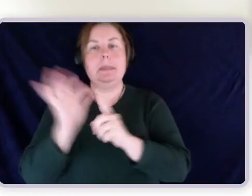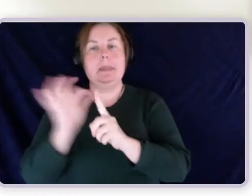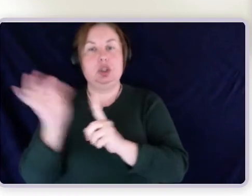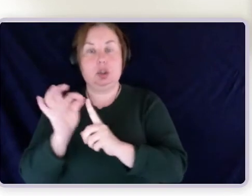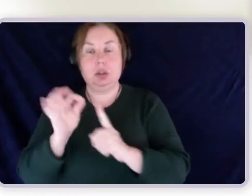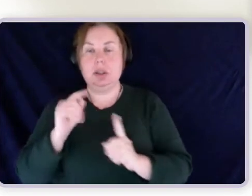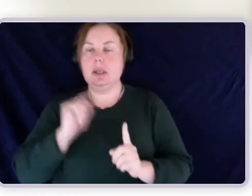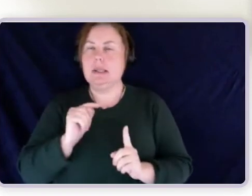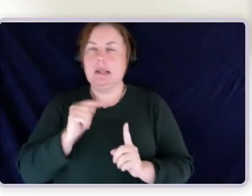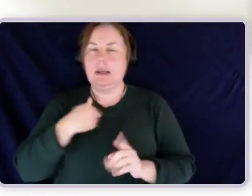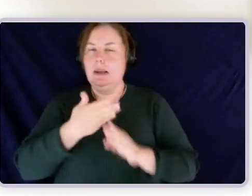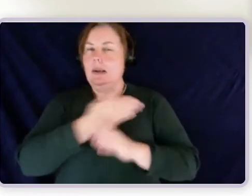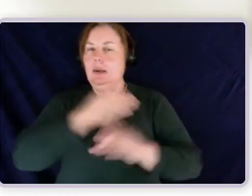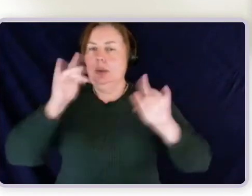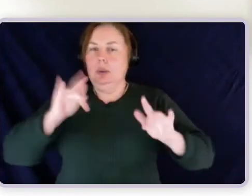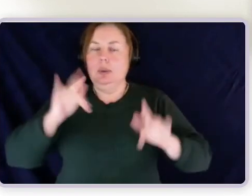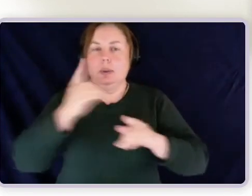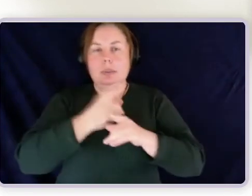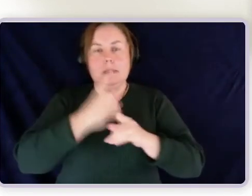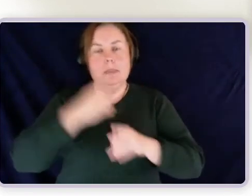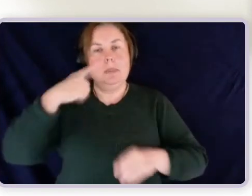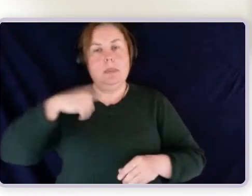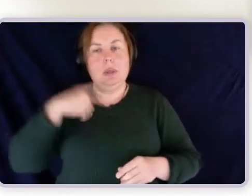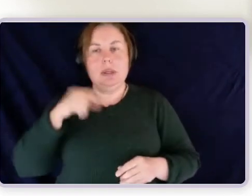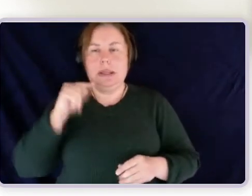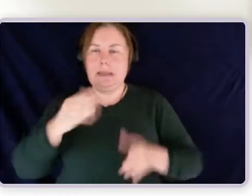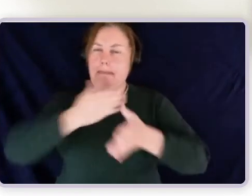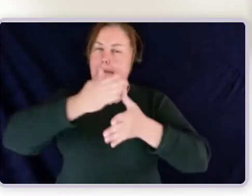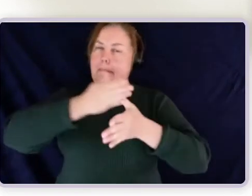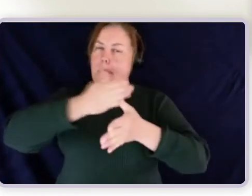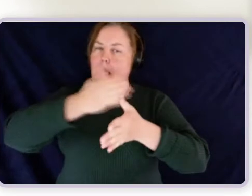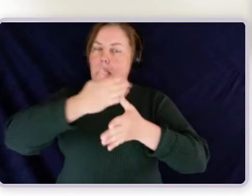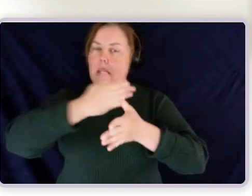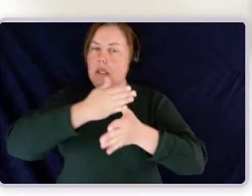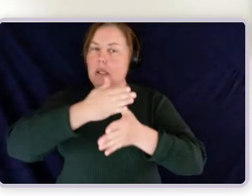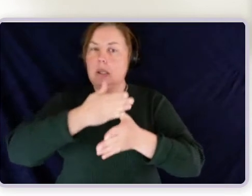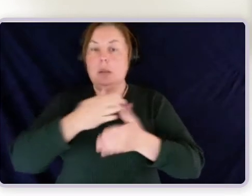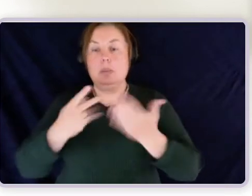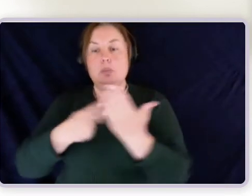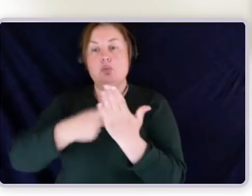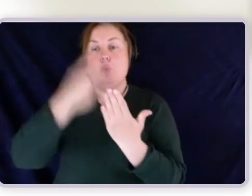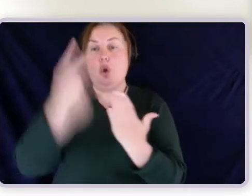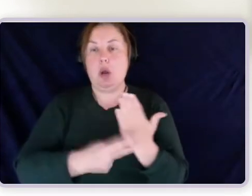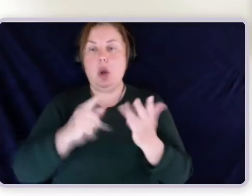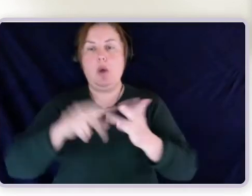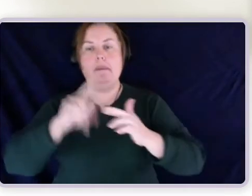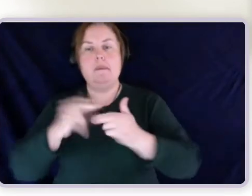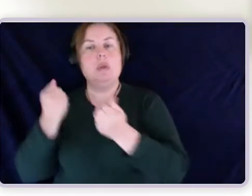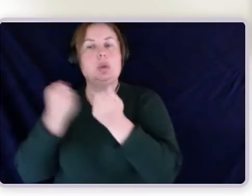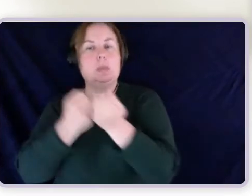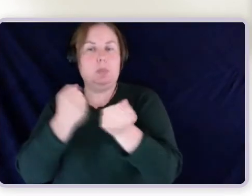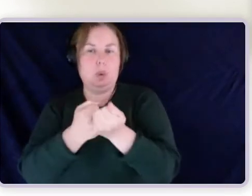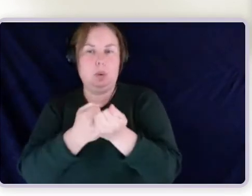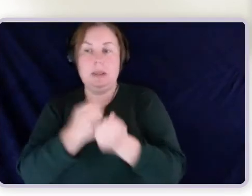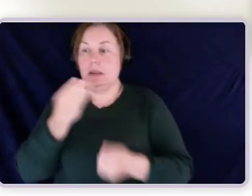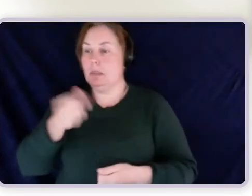thing, is the program of support. Some people will need to participate in a